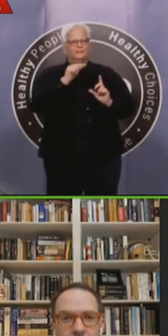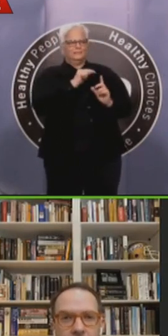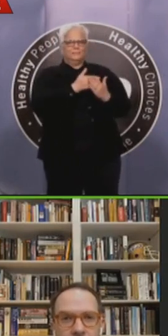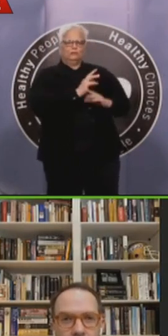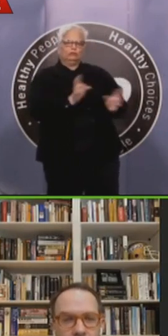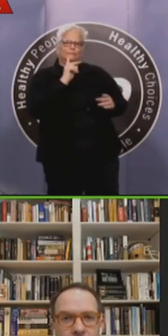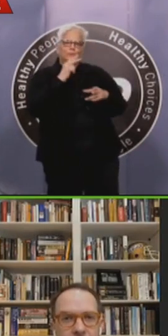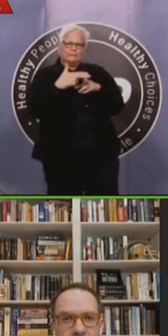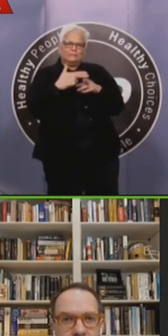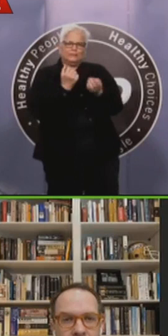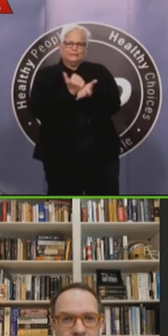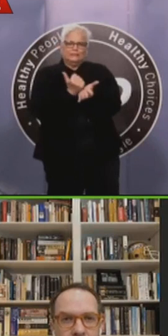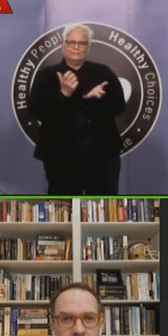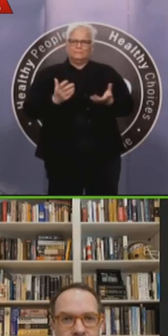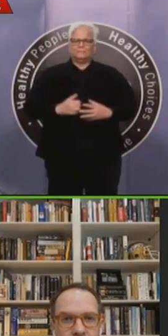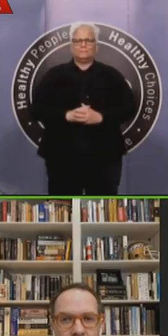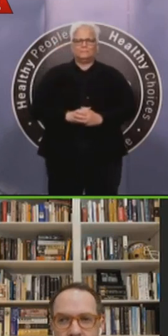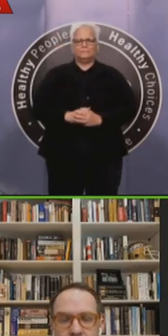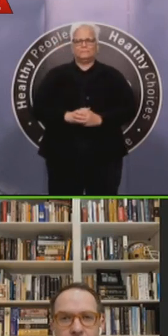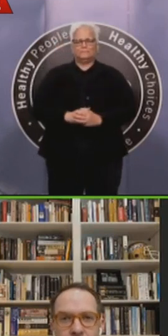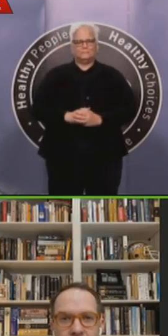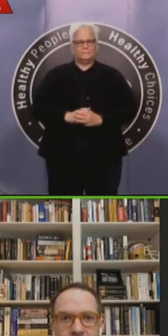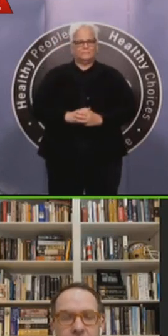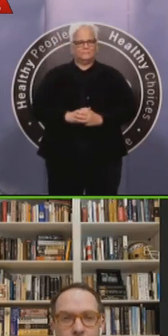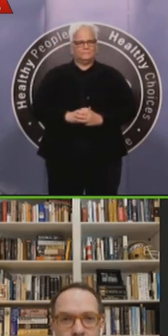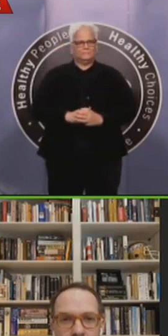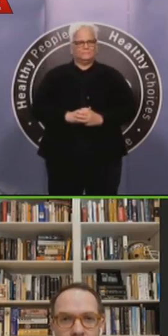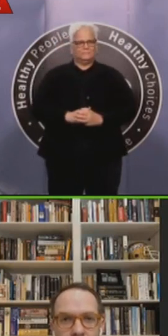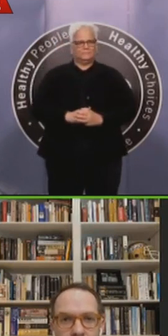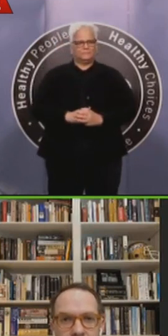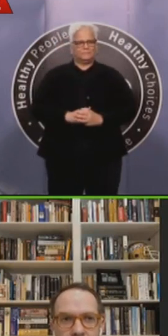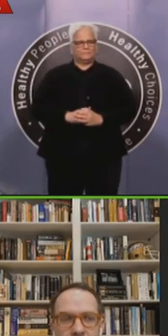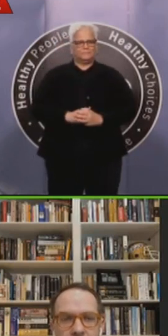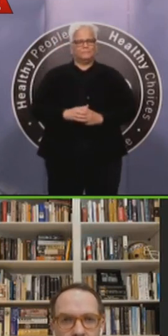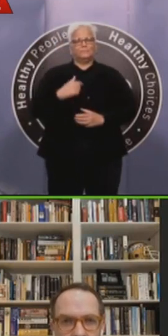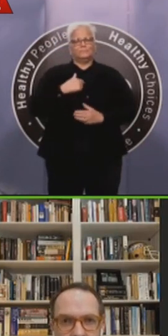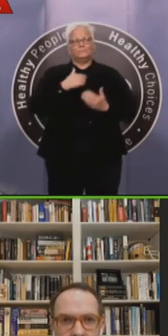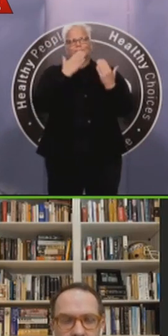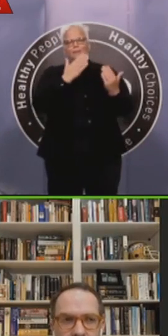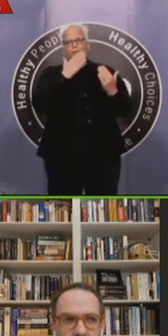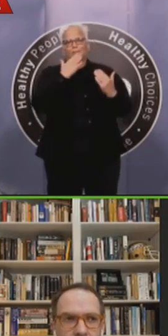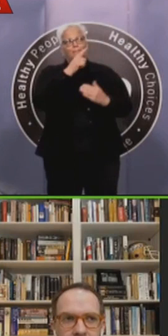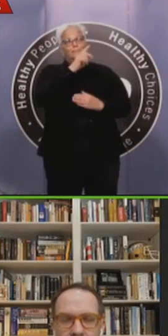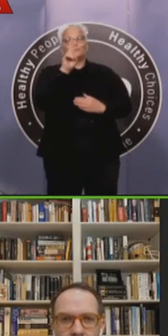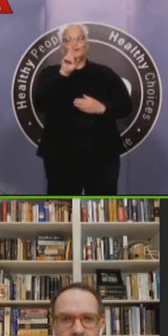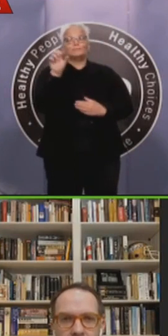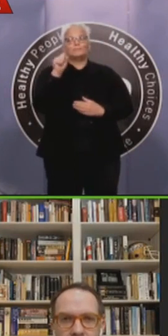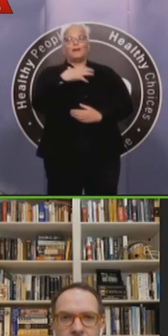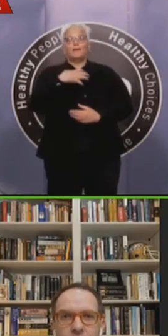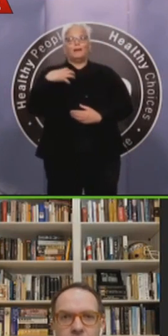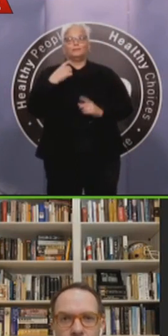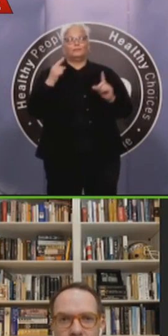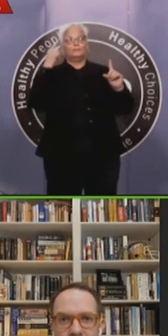also very grateful for our congressional delegations leadership in putting that federal program in place that will assist people. Now,